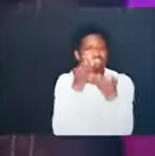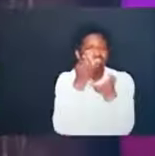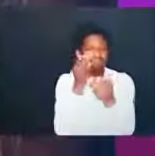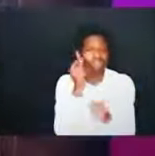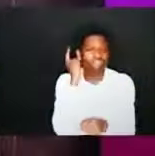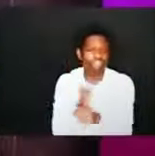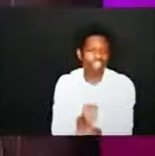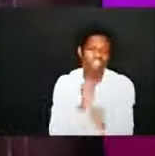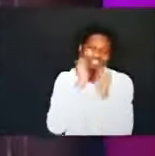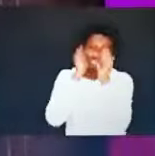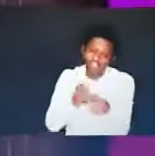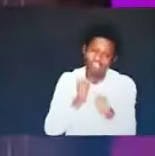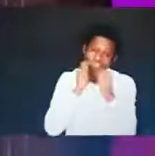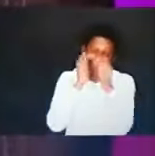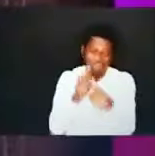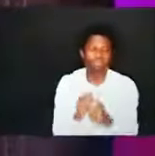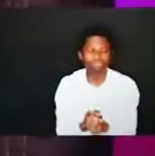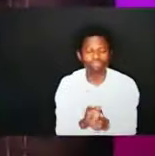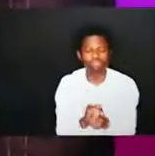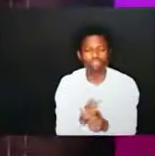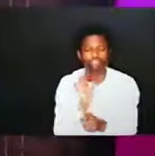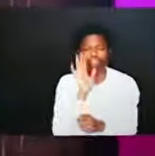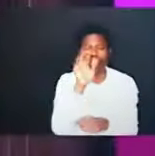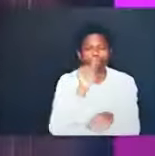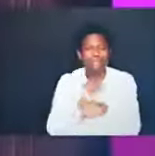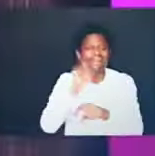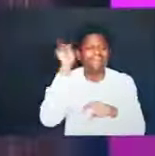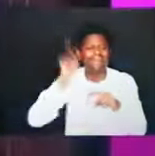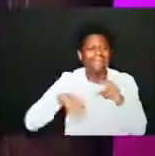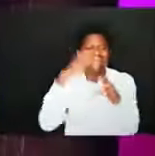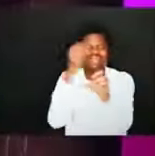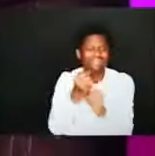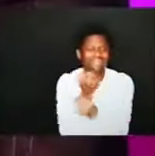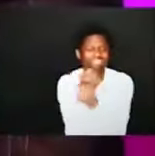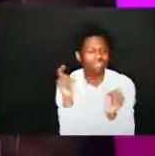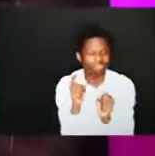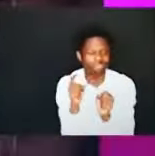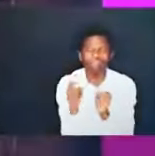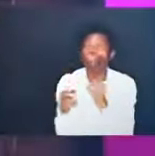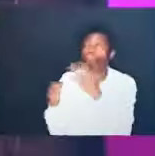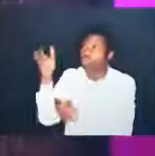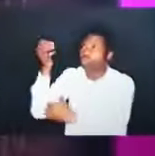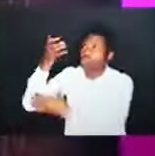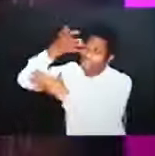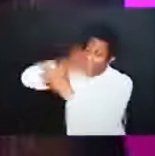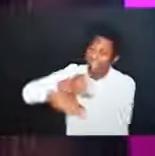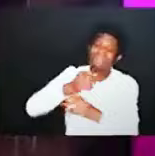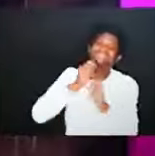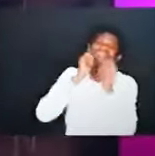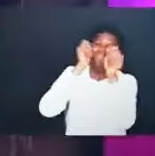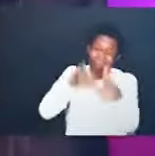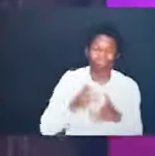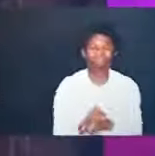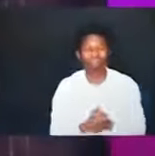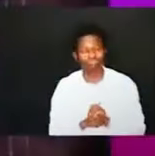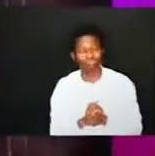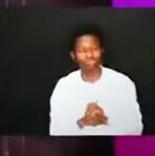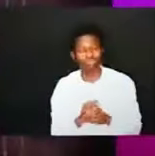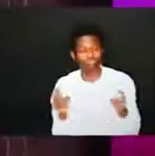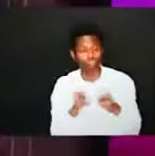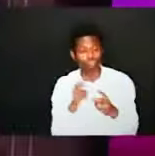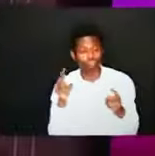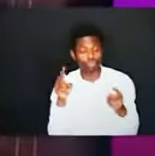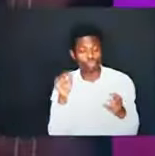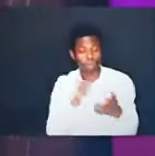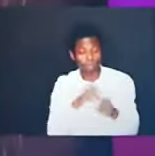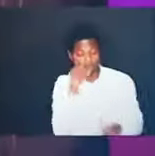salvation is gifts so that none of us who are born again can ever boast